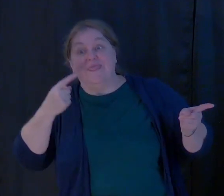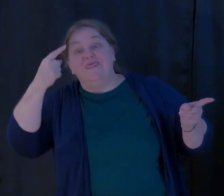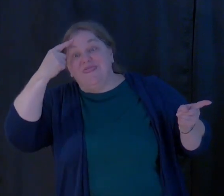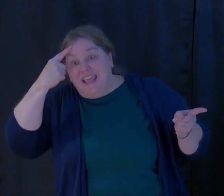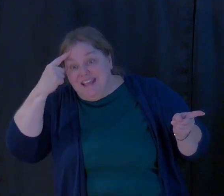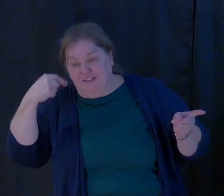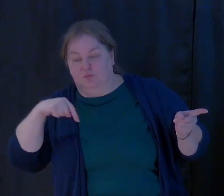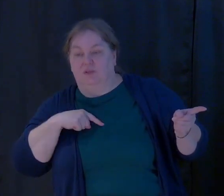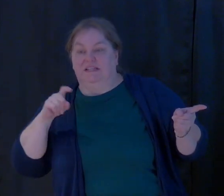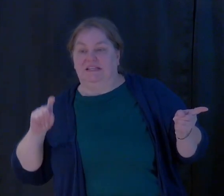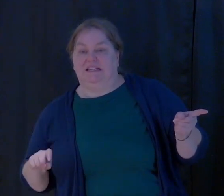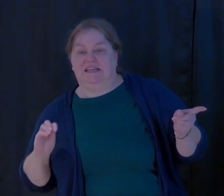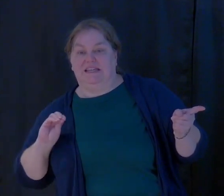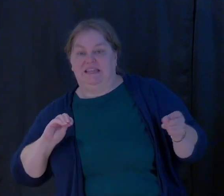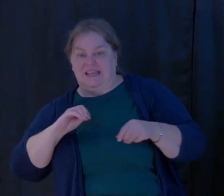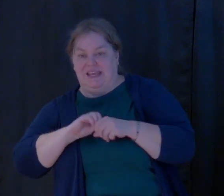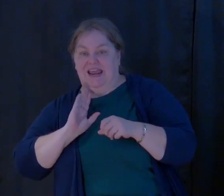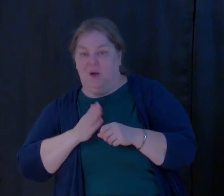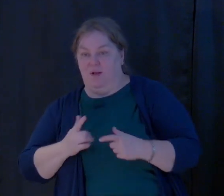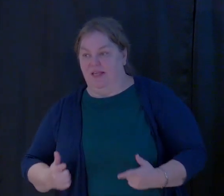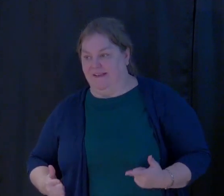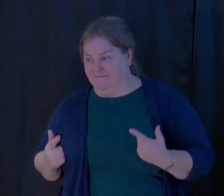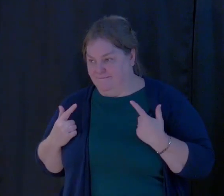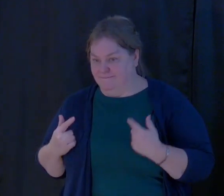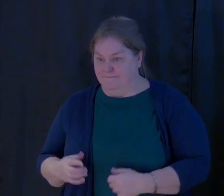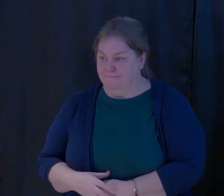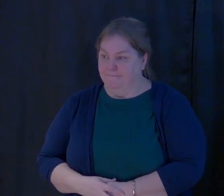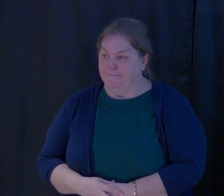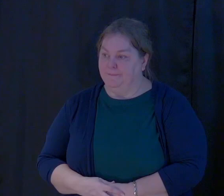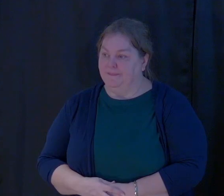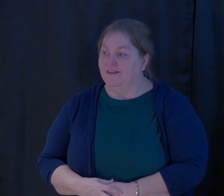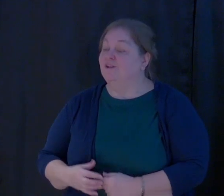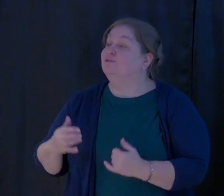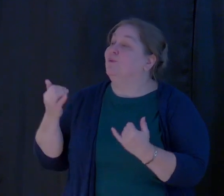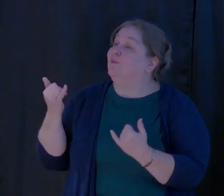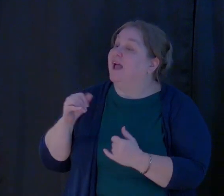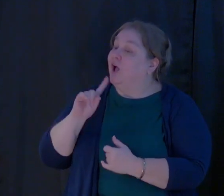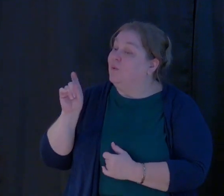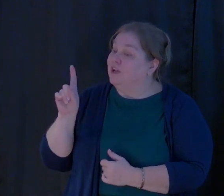in our lives. So here's the question.